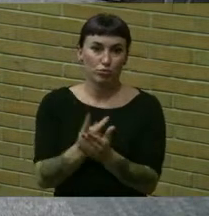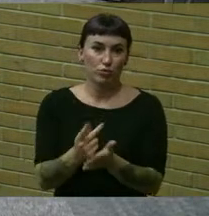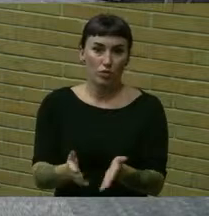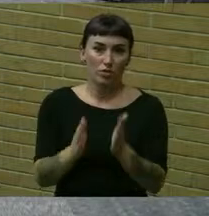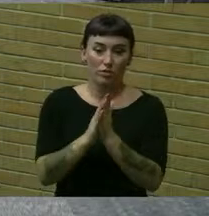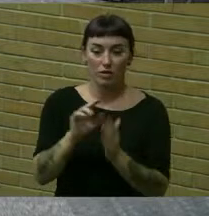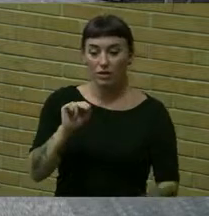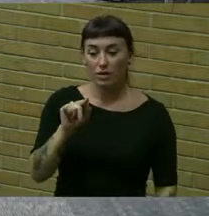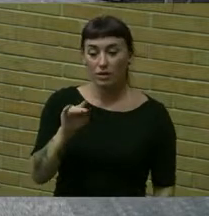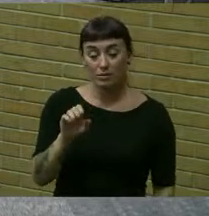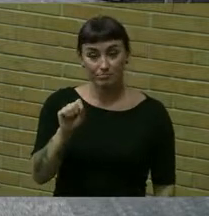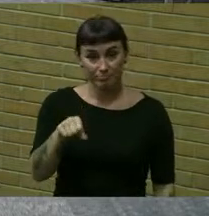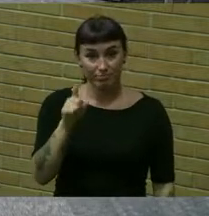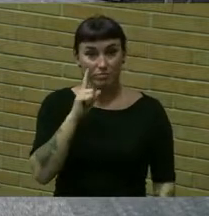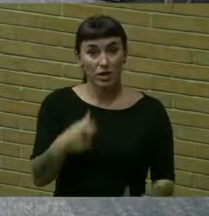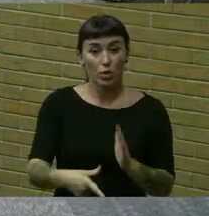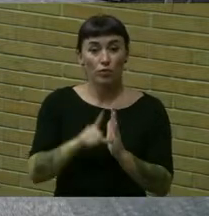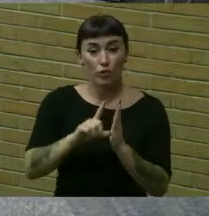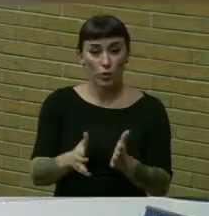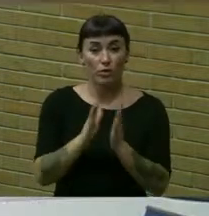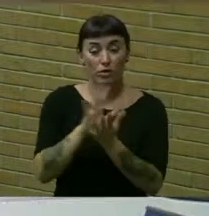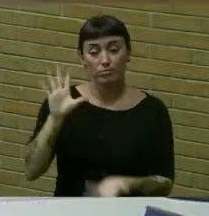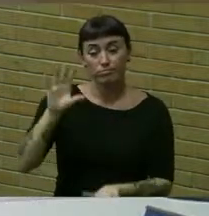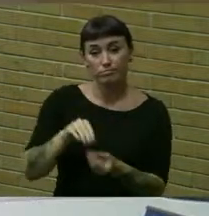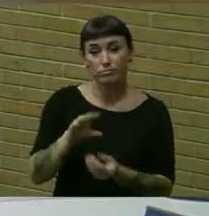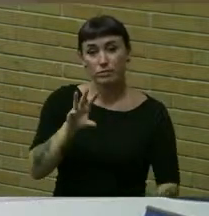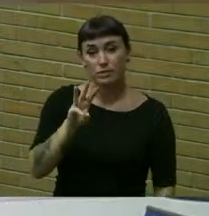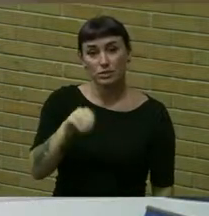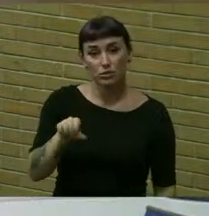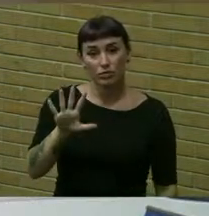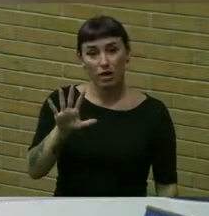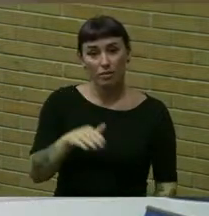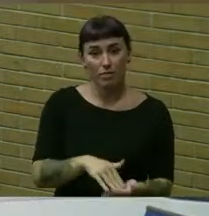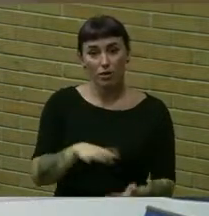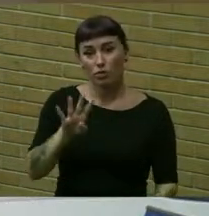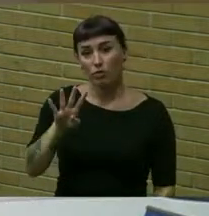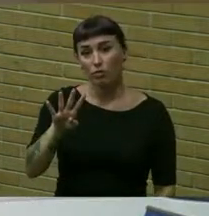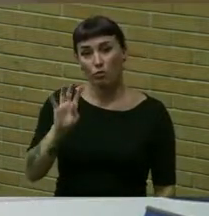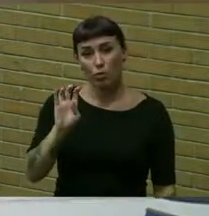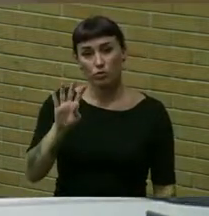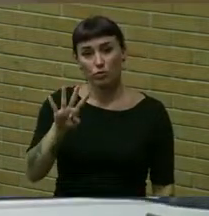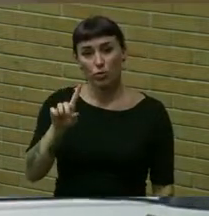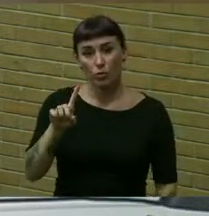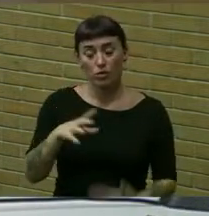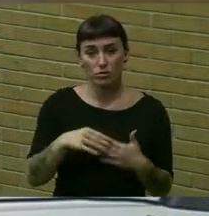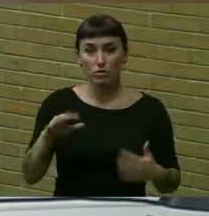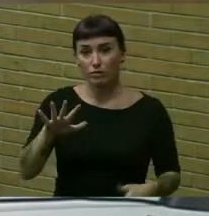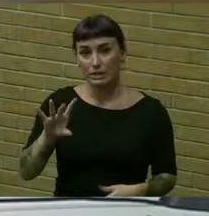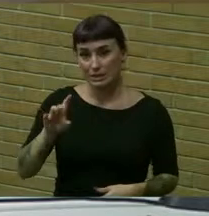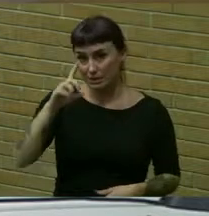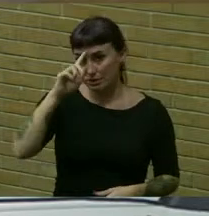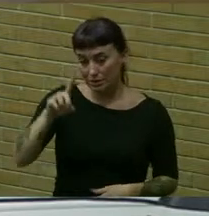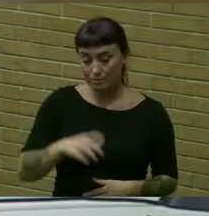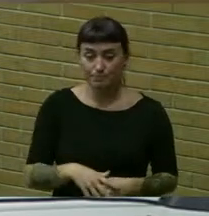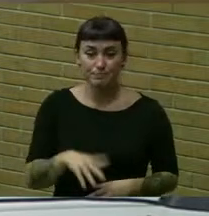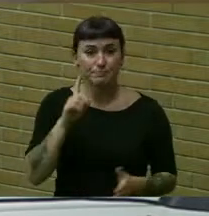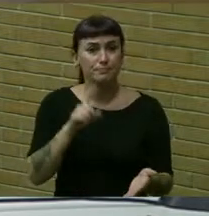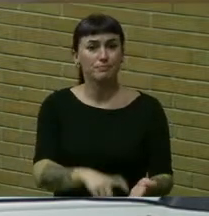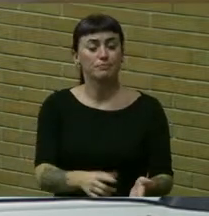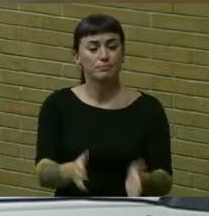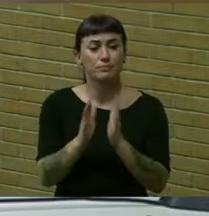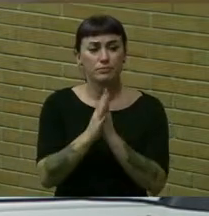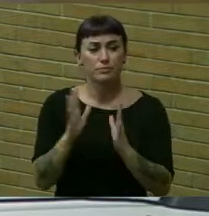earlier today i reviewed claims totaling 605 441.58 cents uh notable